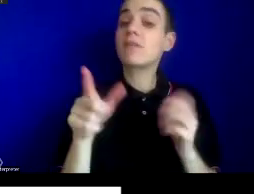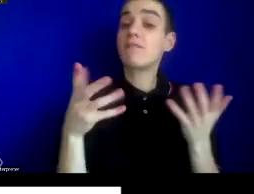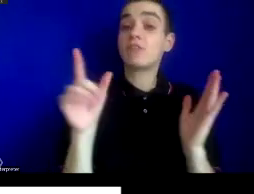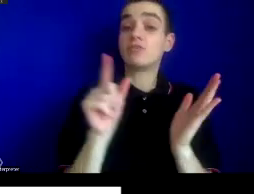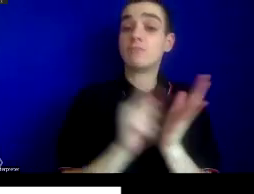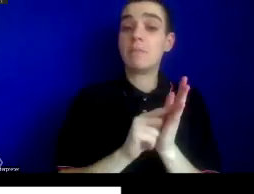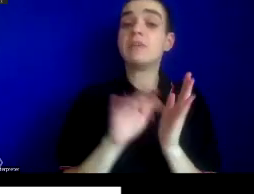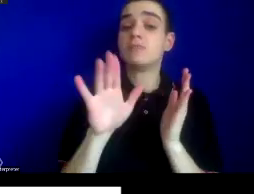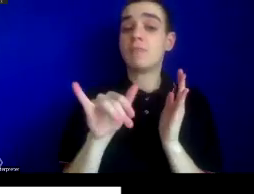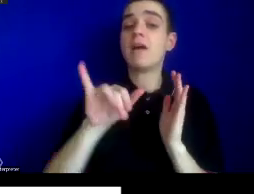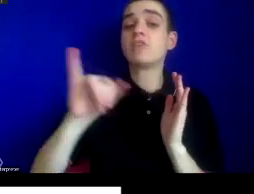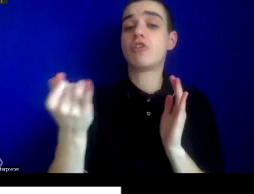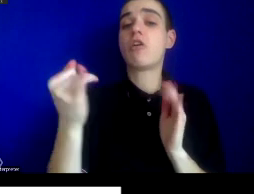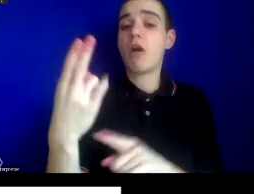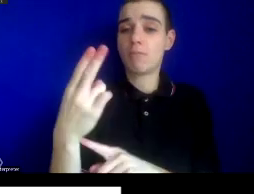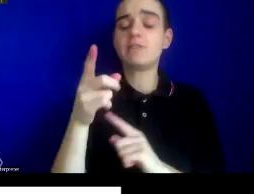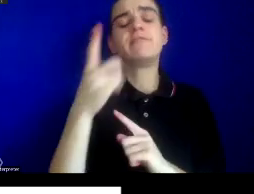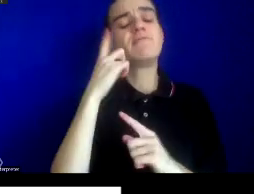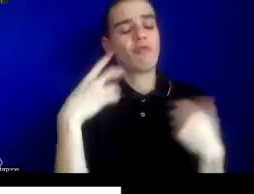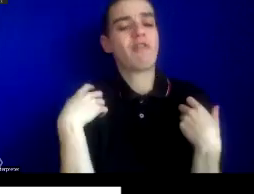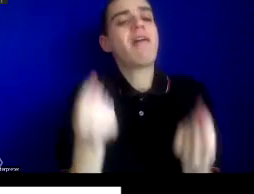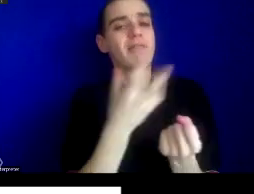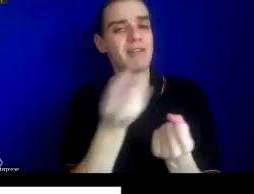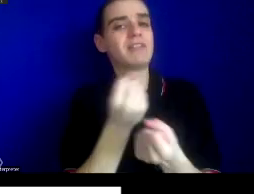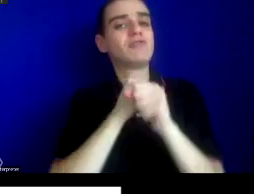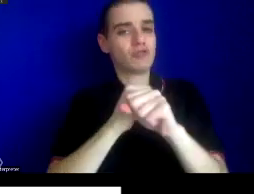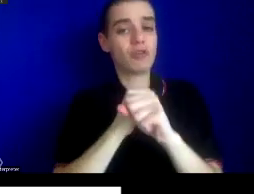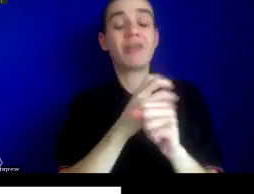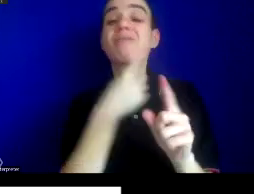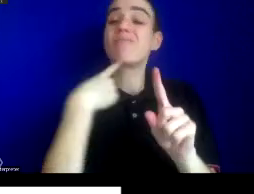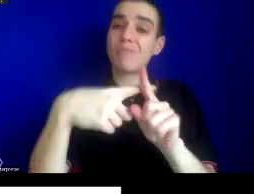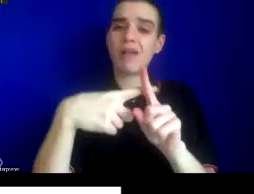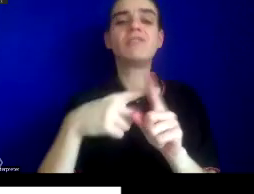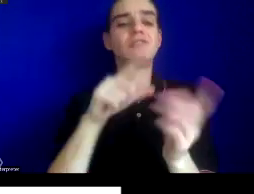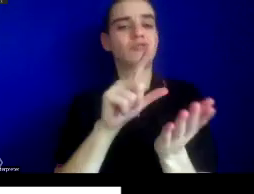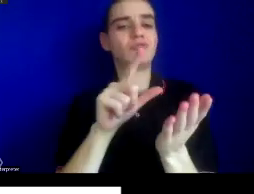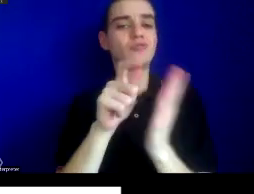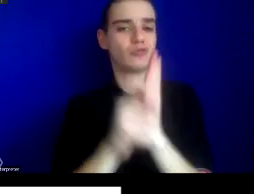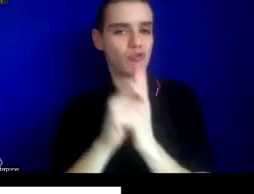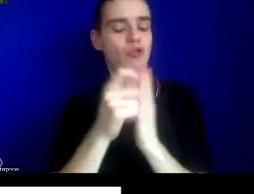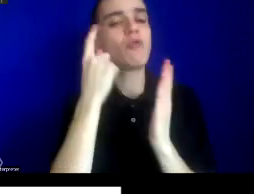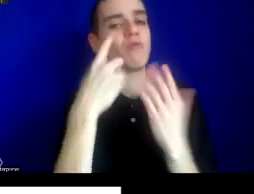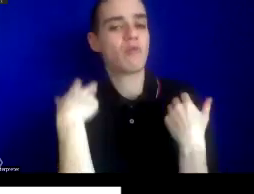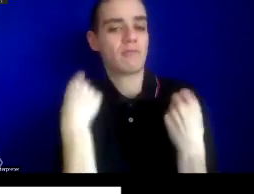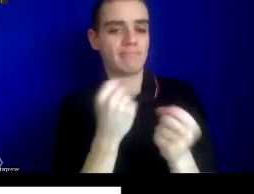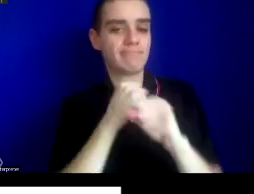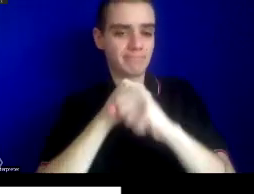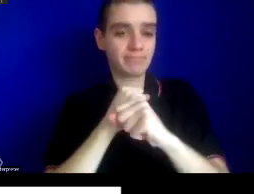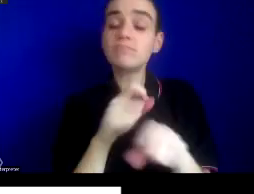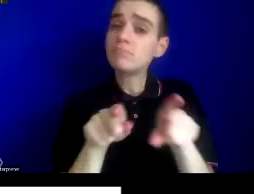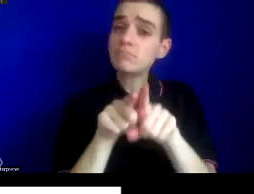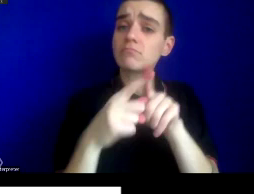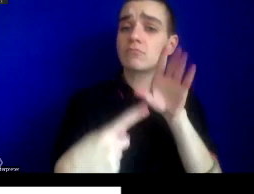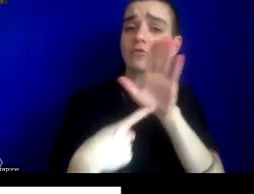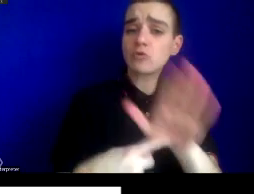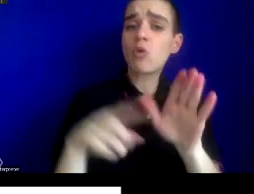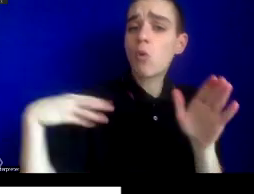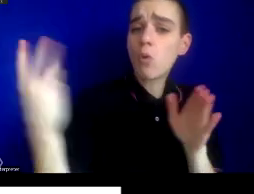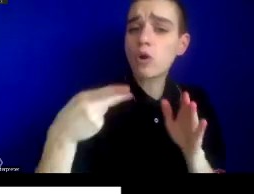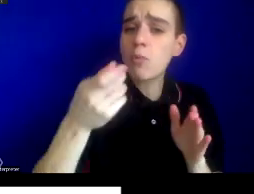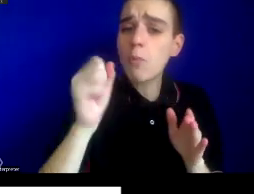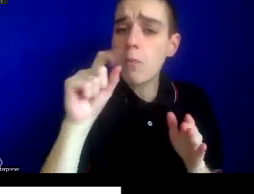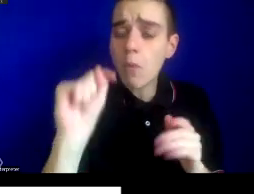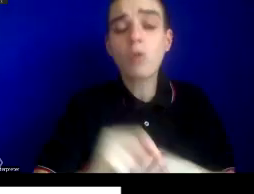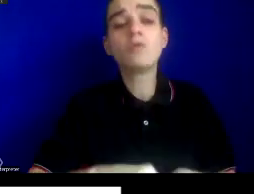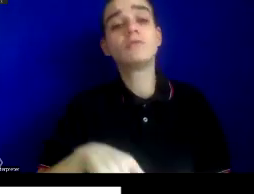for Health Security and in the Journal of Health Security. And it was also profiled in the Washington Post, The New York Times, and other